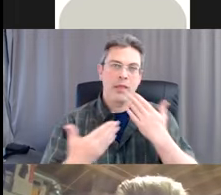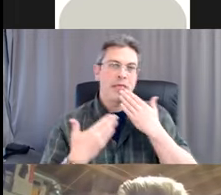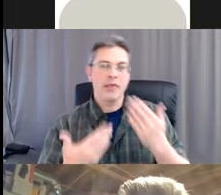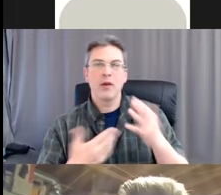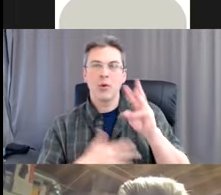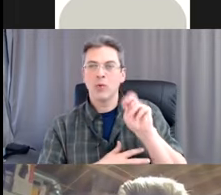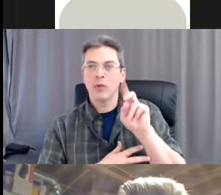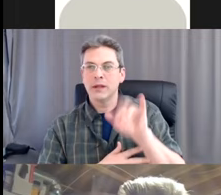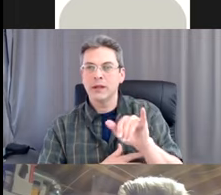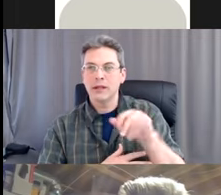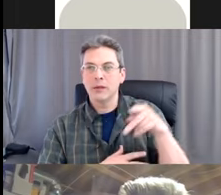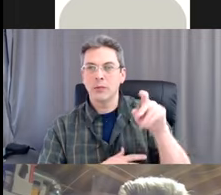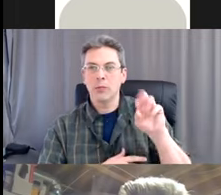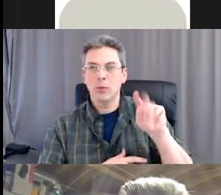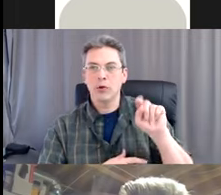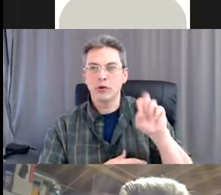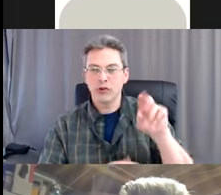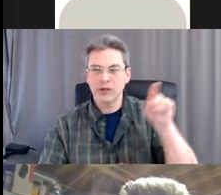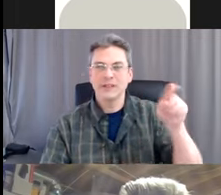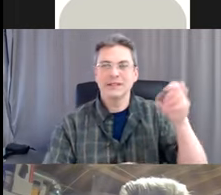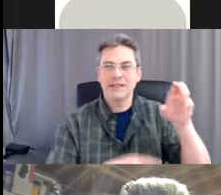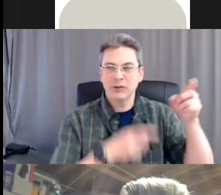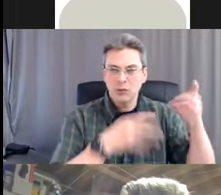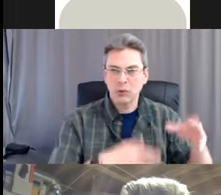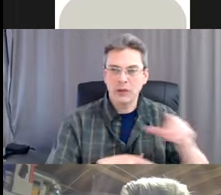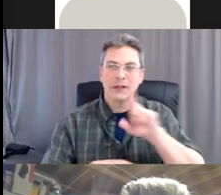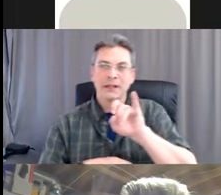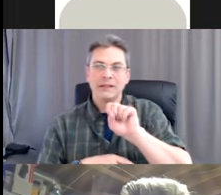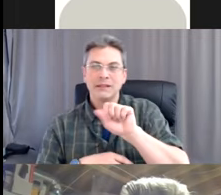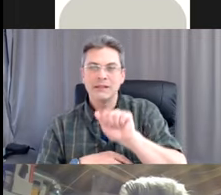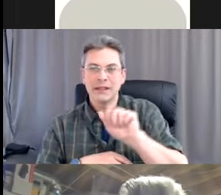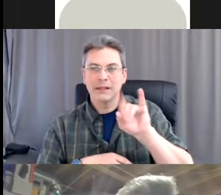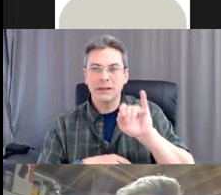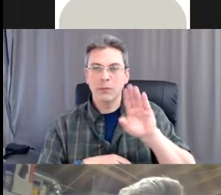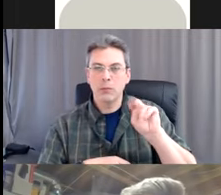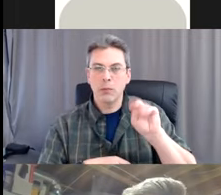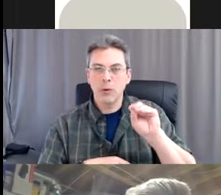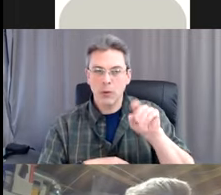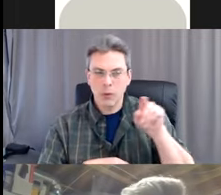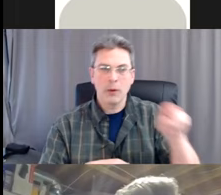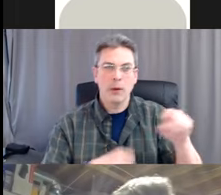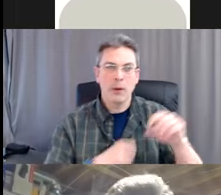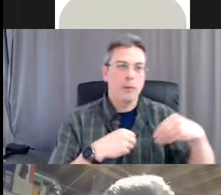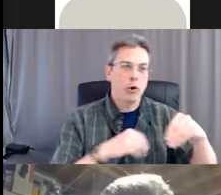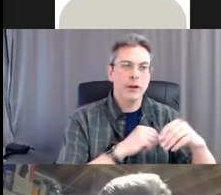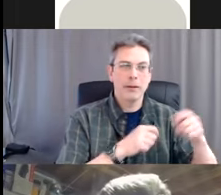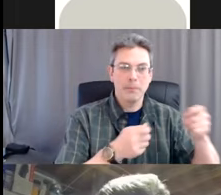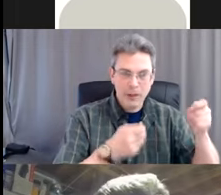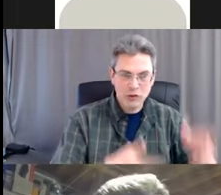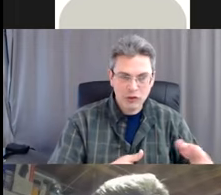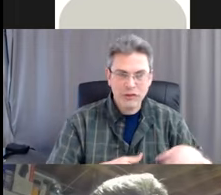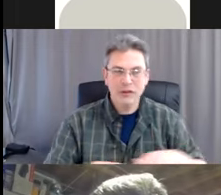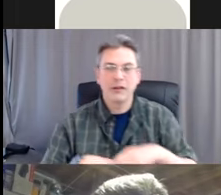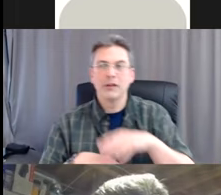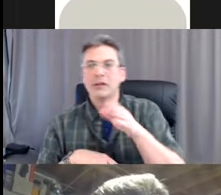Executive Director, Lisa De Bono, the Direct Funding Manager, David Myers, our Senior Manager, and Rebecca